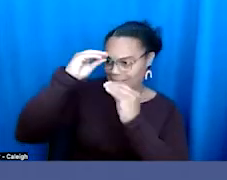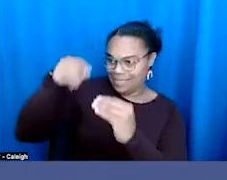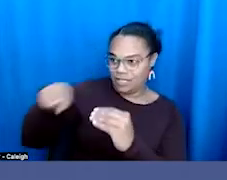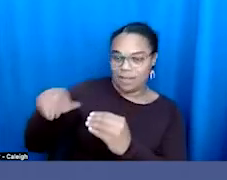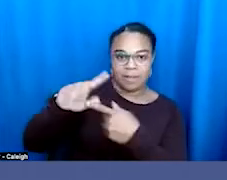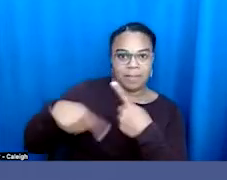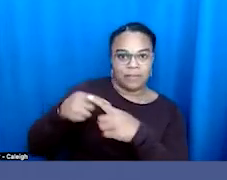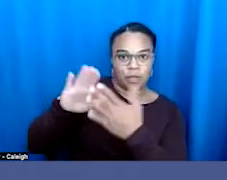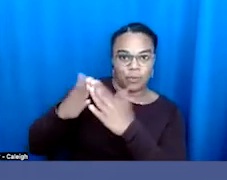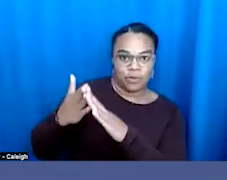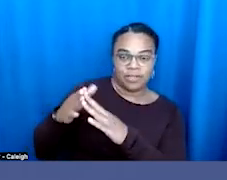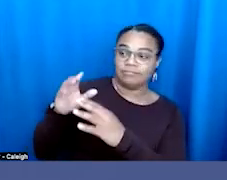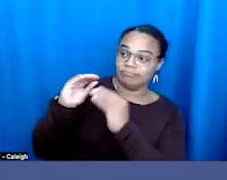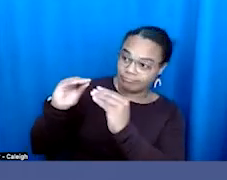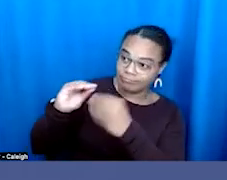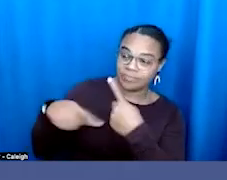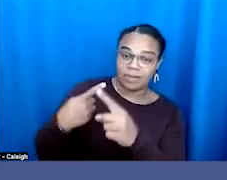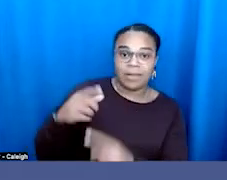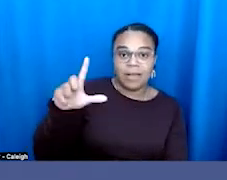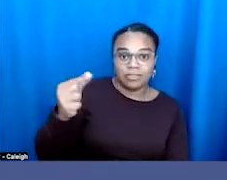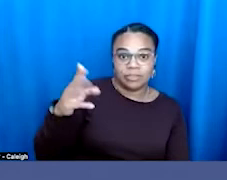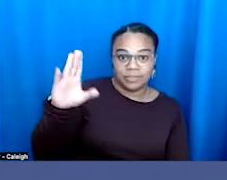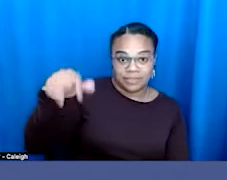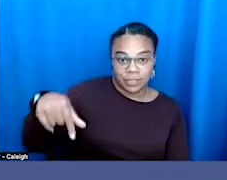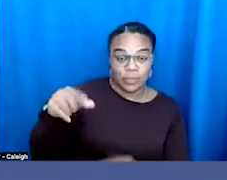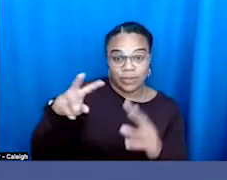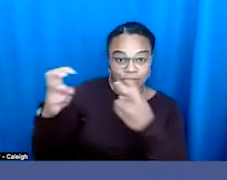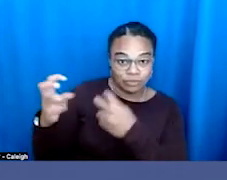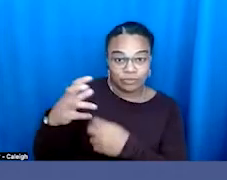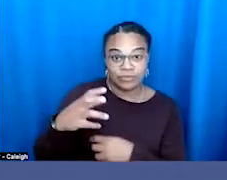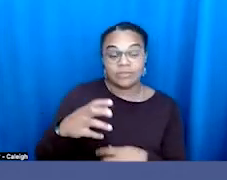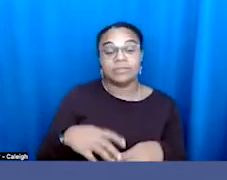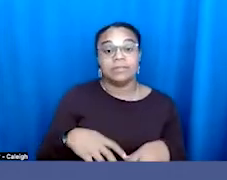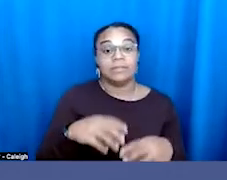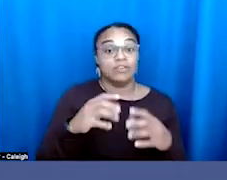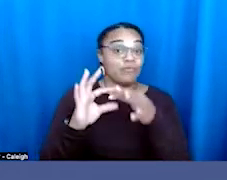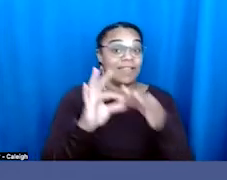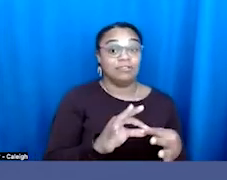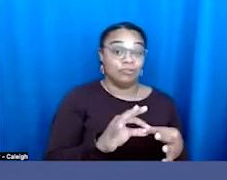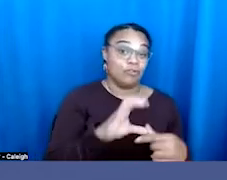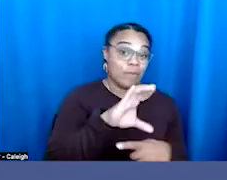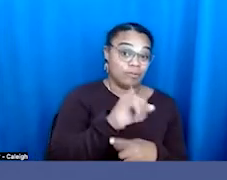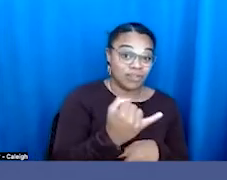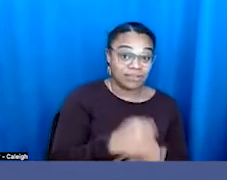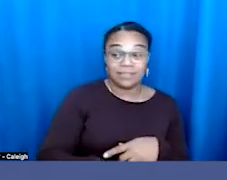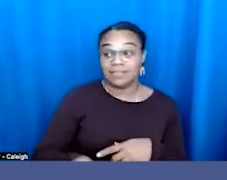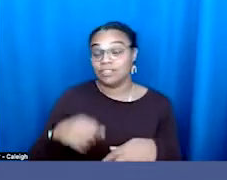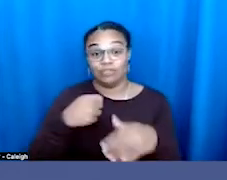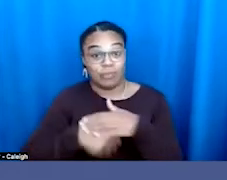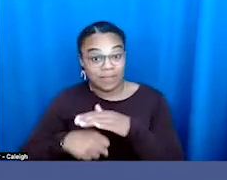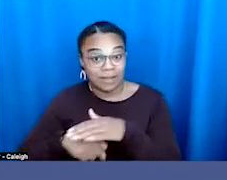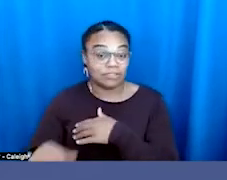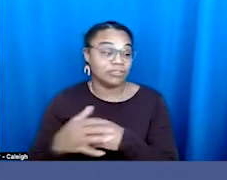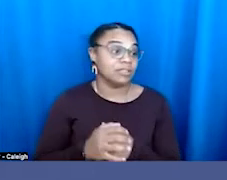issues in the broadest sense of the word, from criminal justice reform to repro to immigration